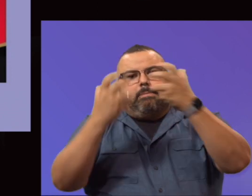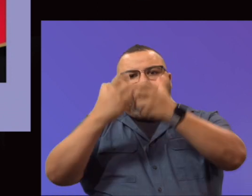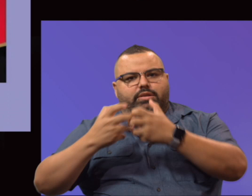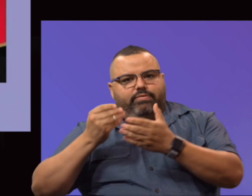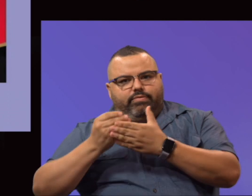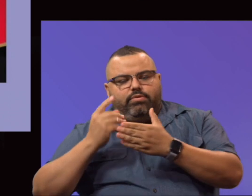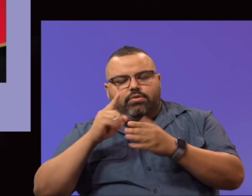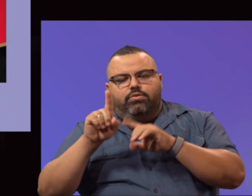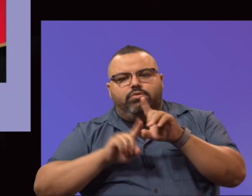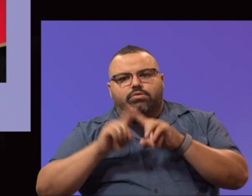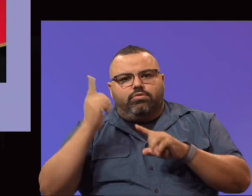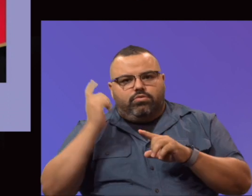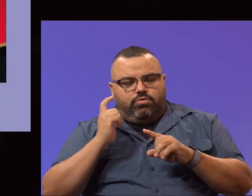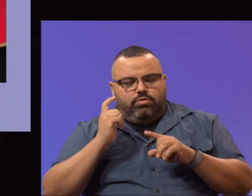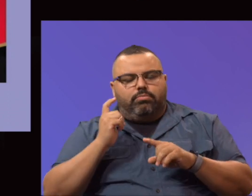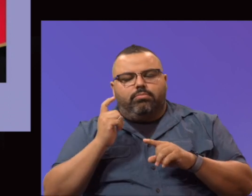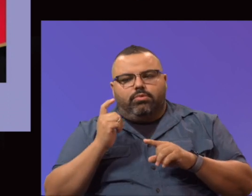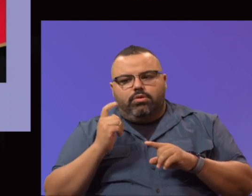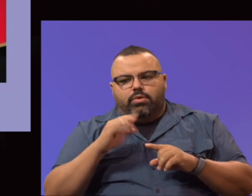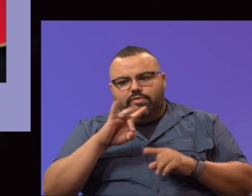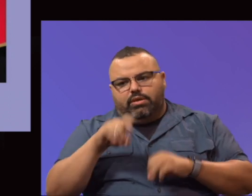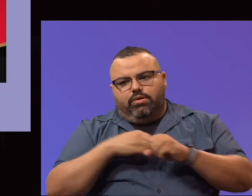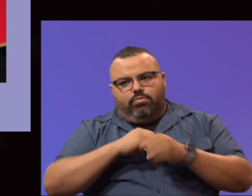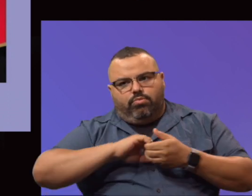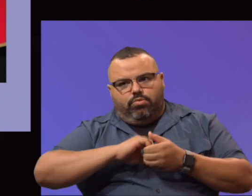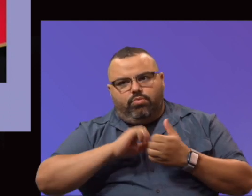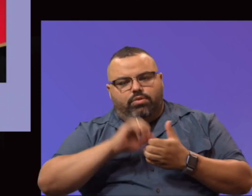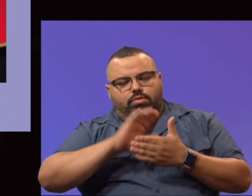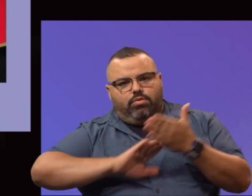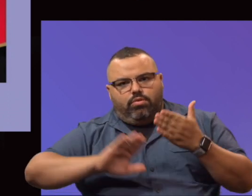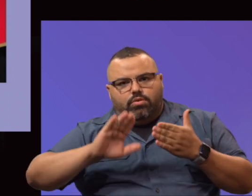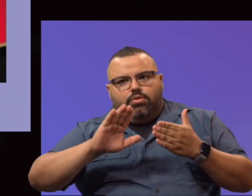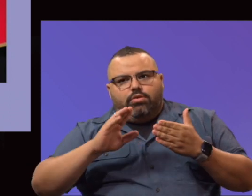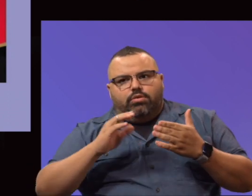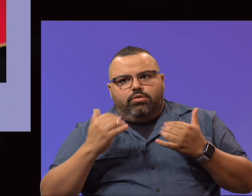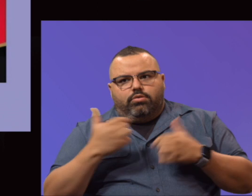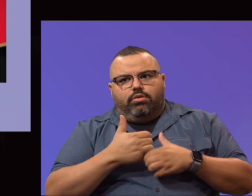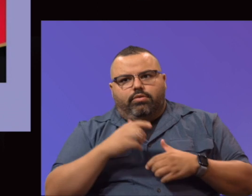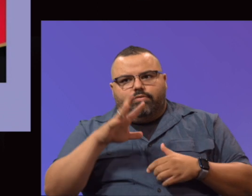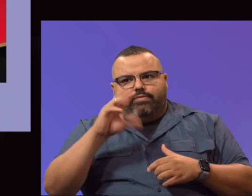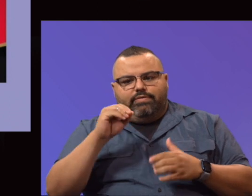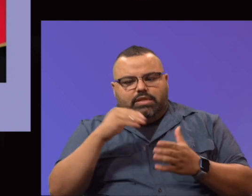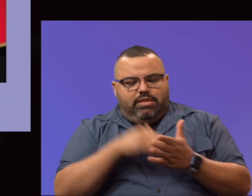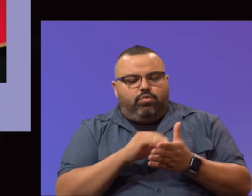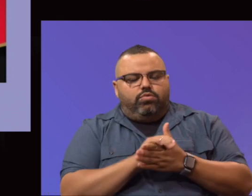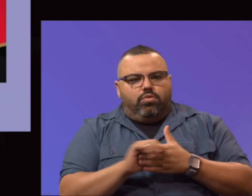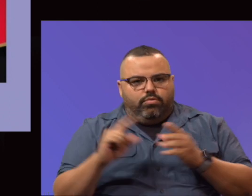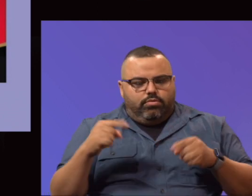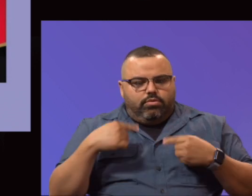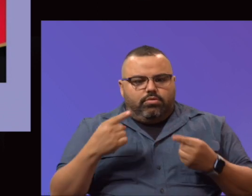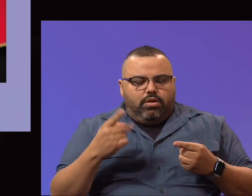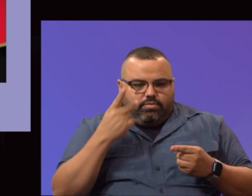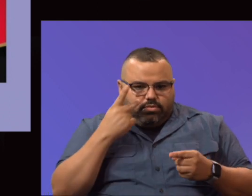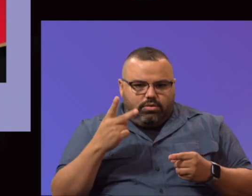to date, $50,000. Again, I mentioned the IEM BECAS for 2021-22. This is a two-year partnership with the